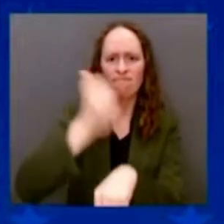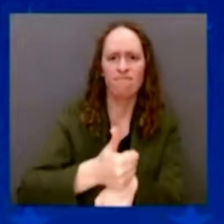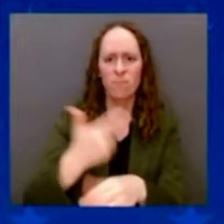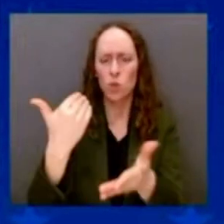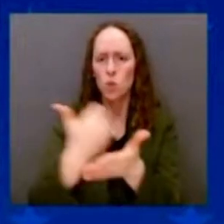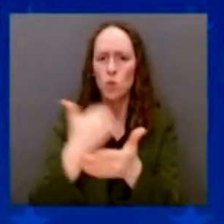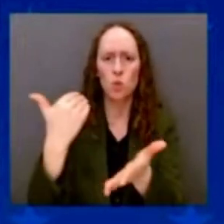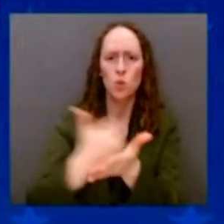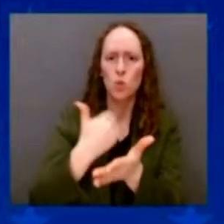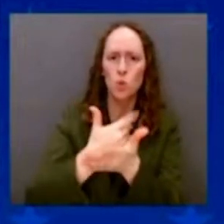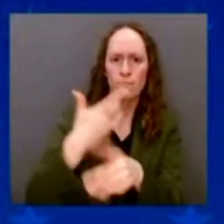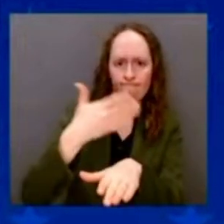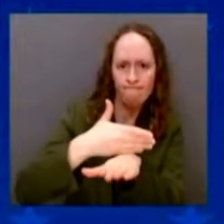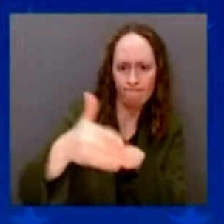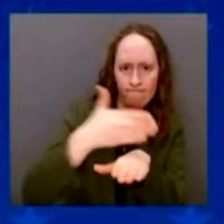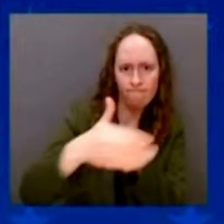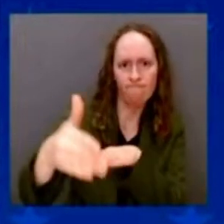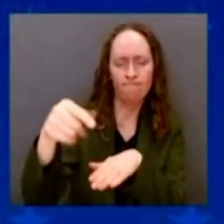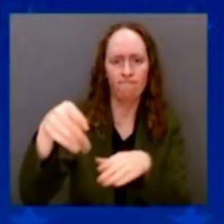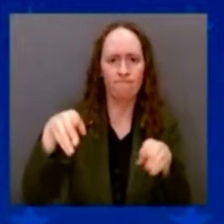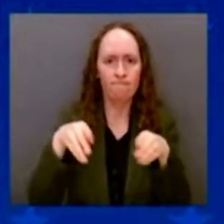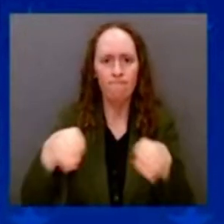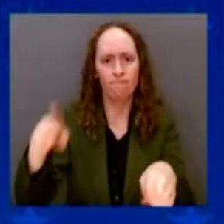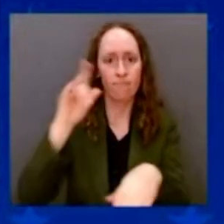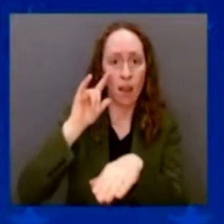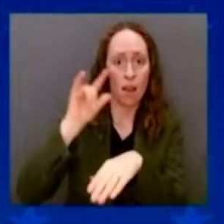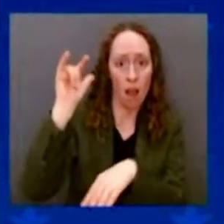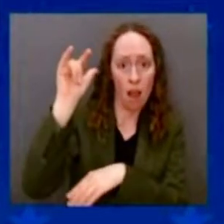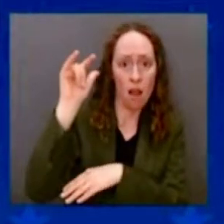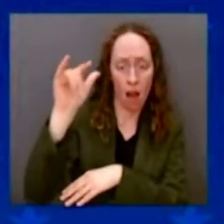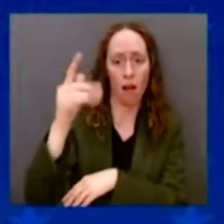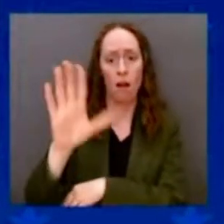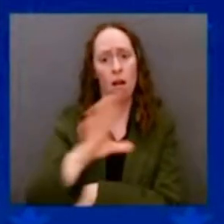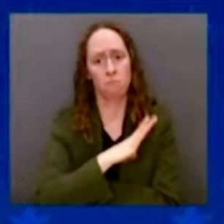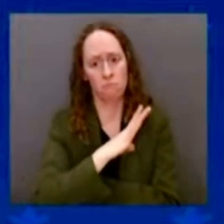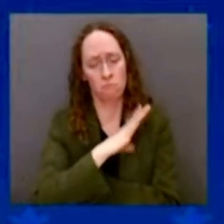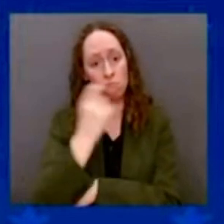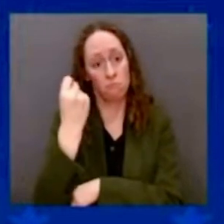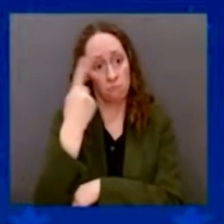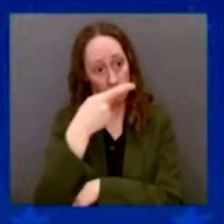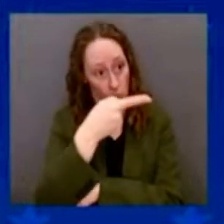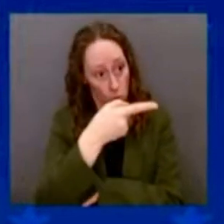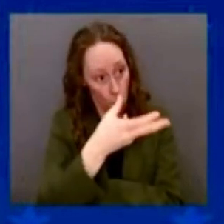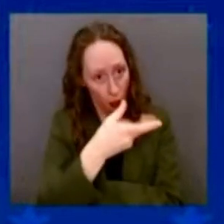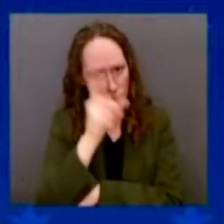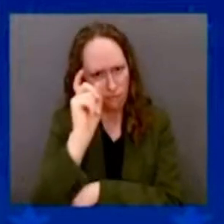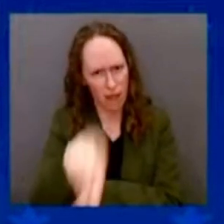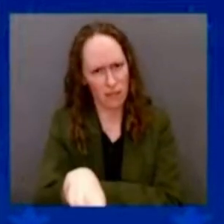attention to that. They said, well, if it's 40 percent, it's okay, and so on. Well, guess what?